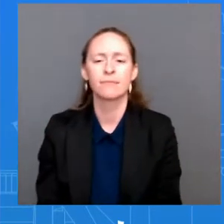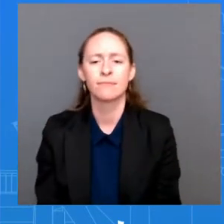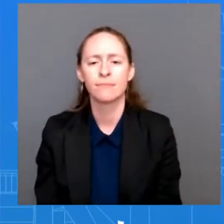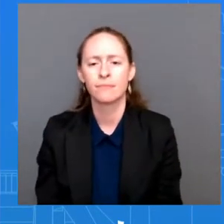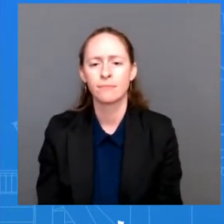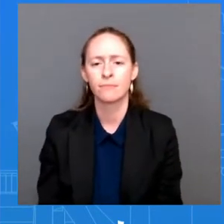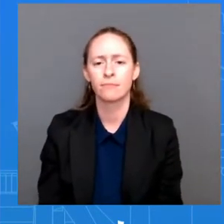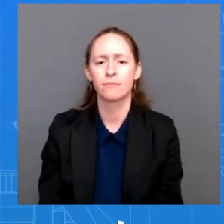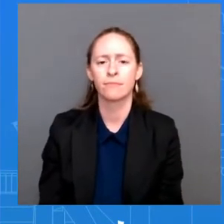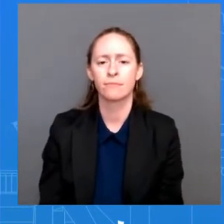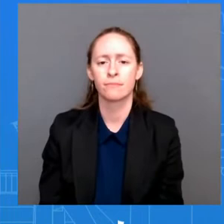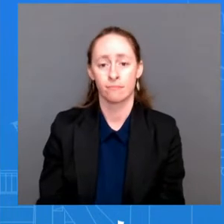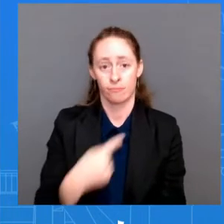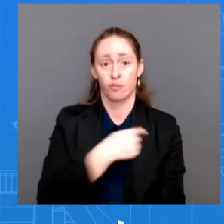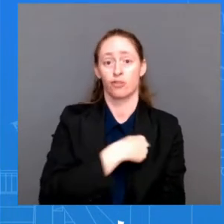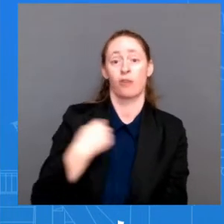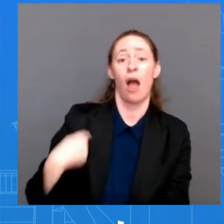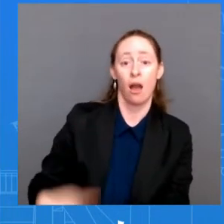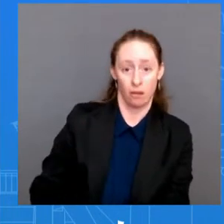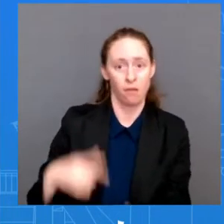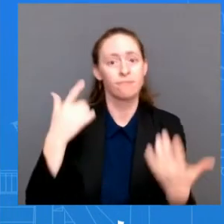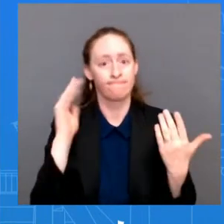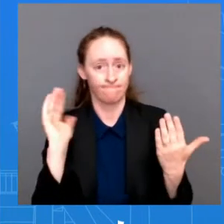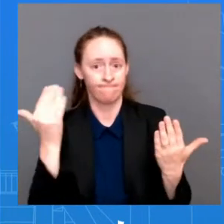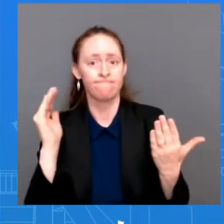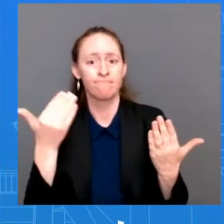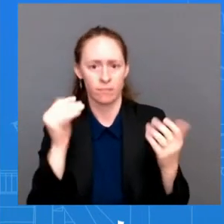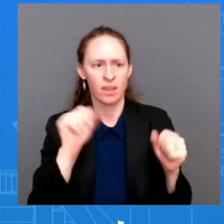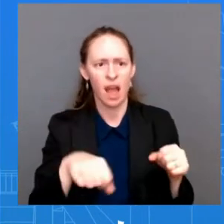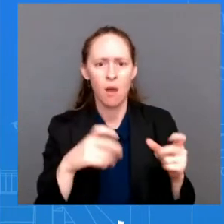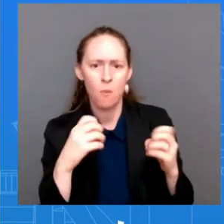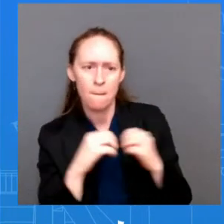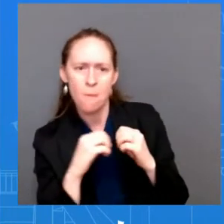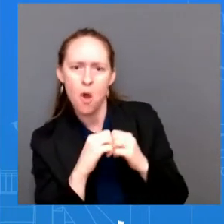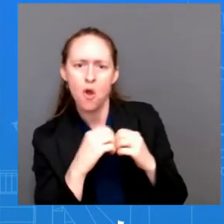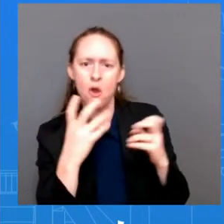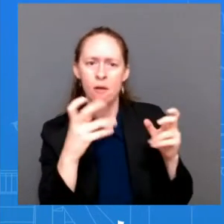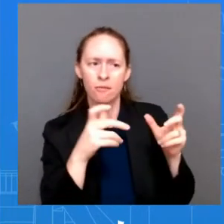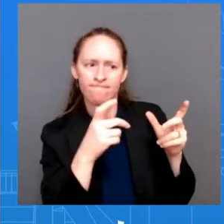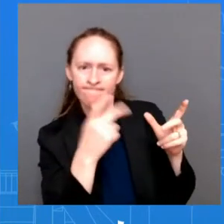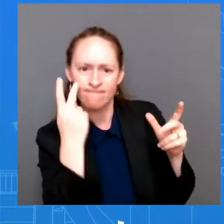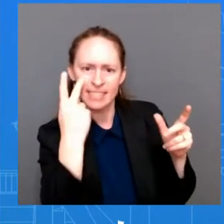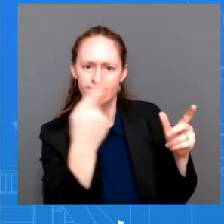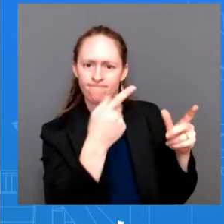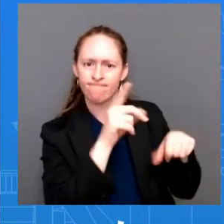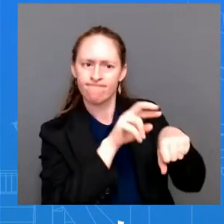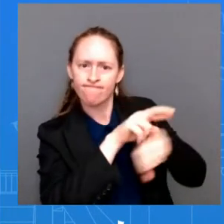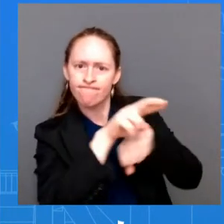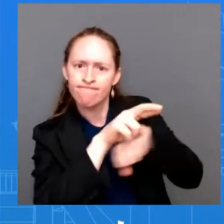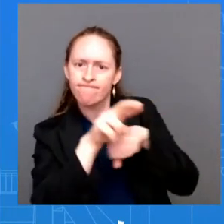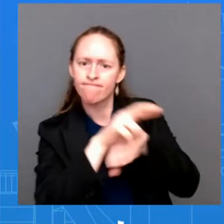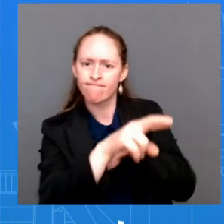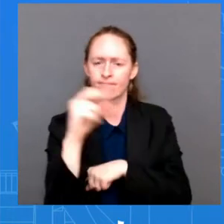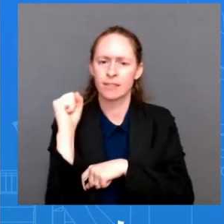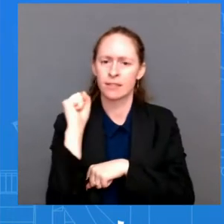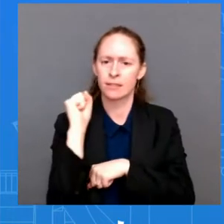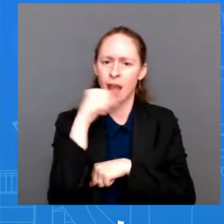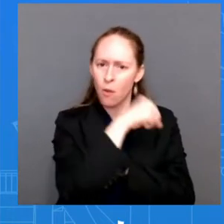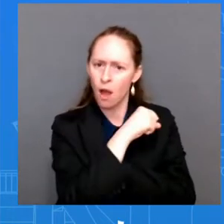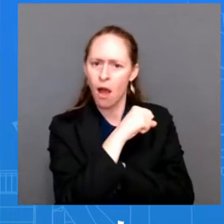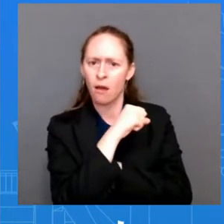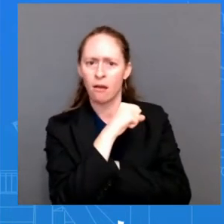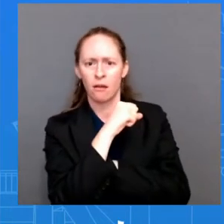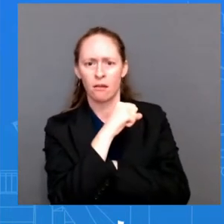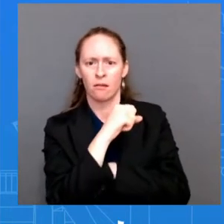such as firing missiles in the Taiwan Strait or around Taiwan, operations that break historical norms such as large-scale air